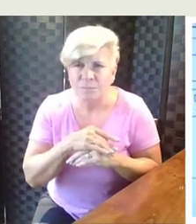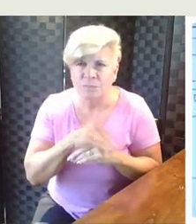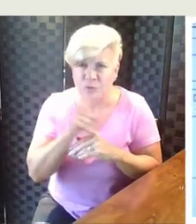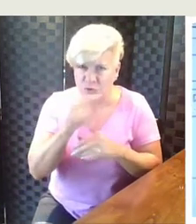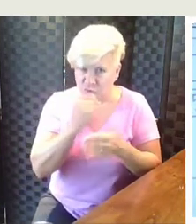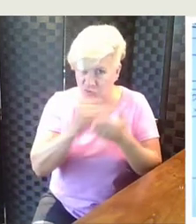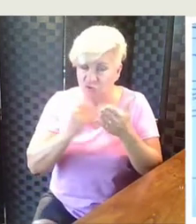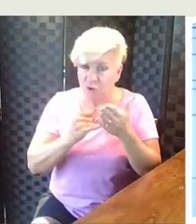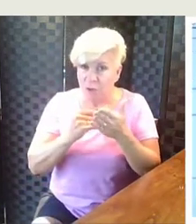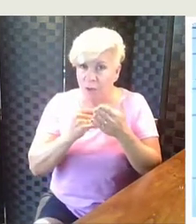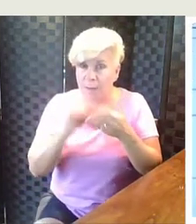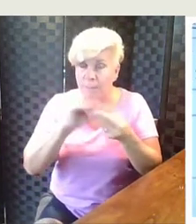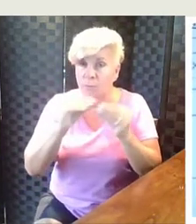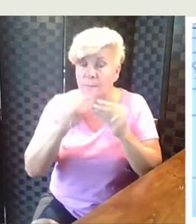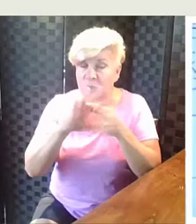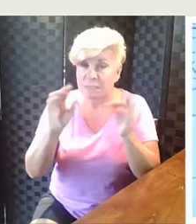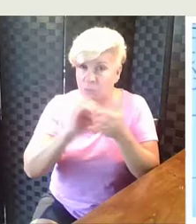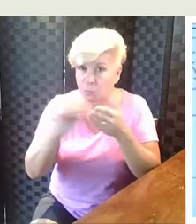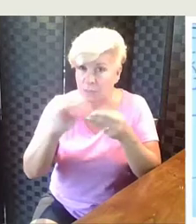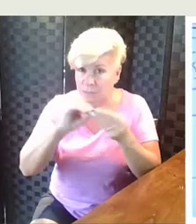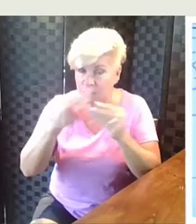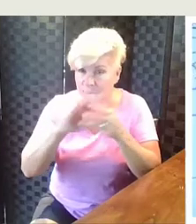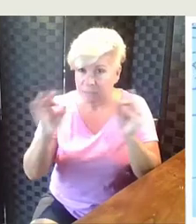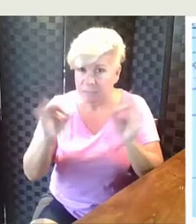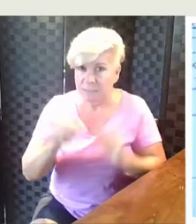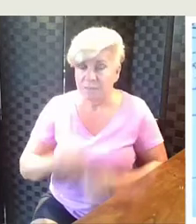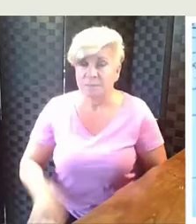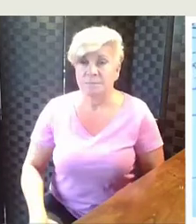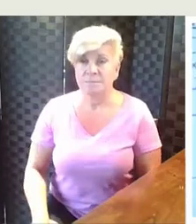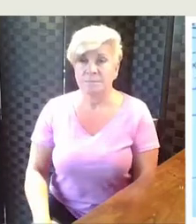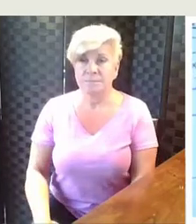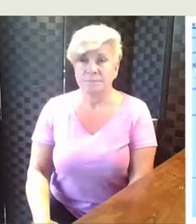Go ahead and draw or create your equation from that model.